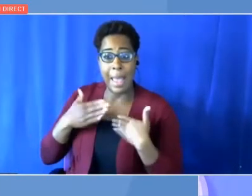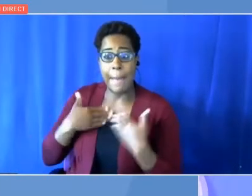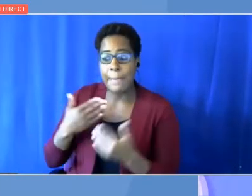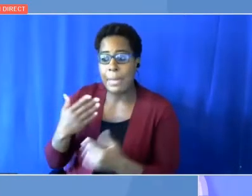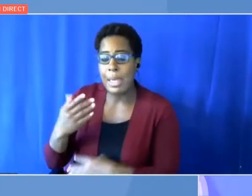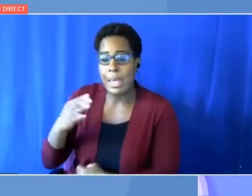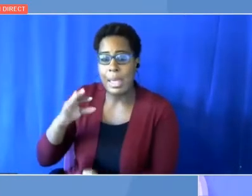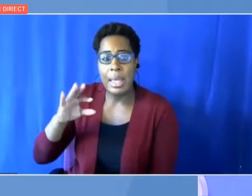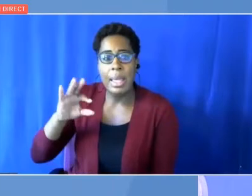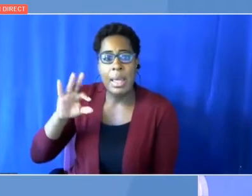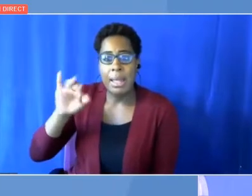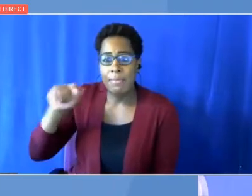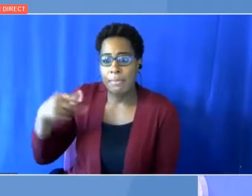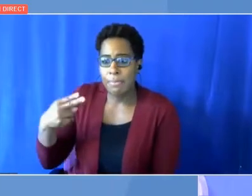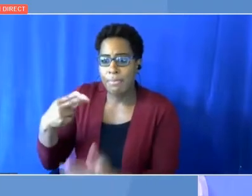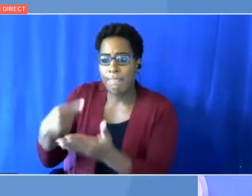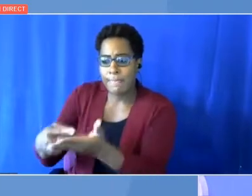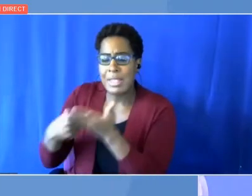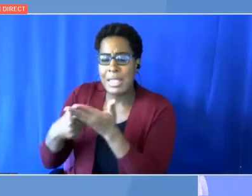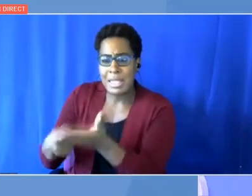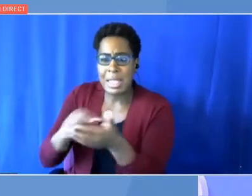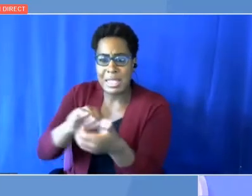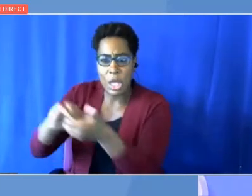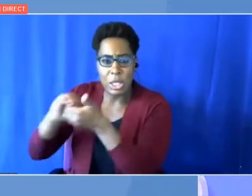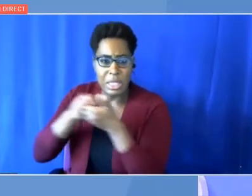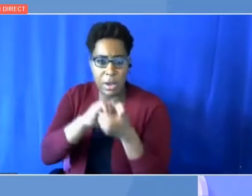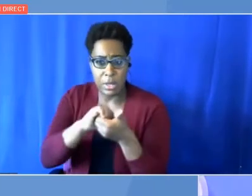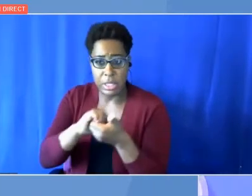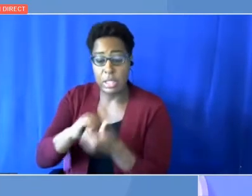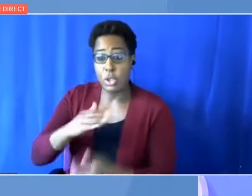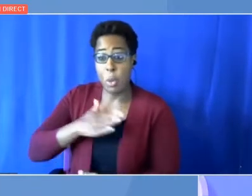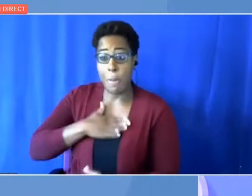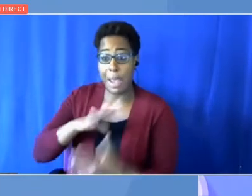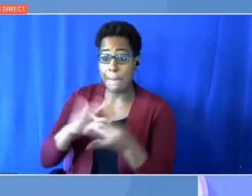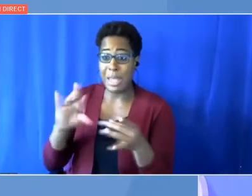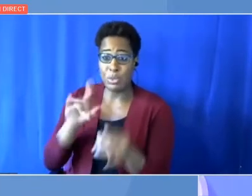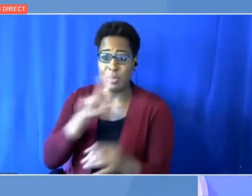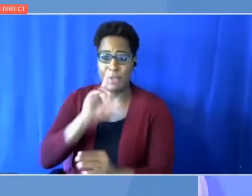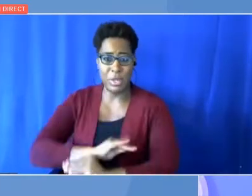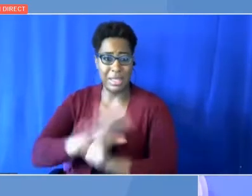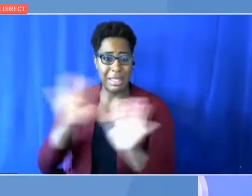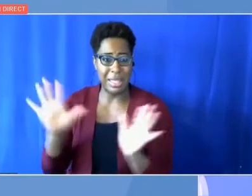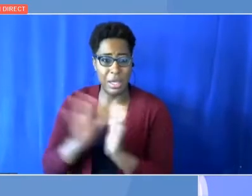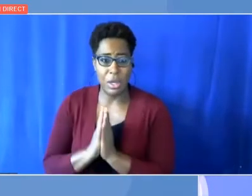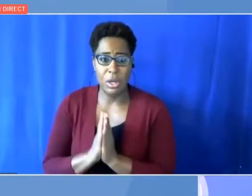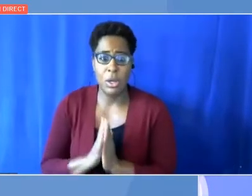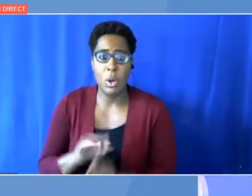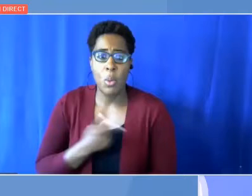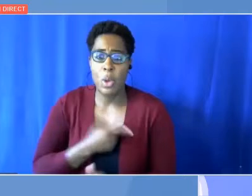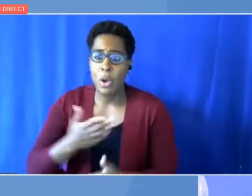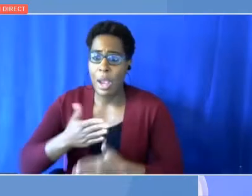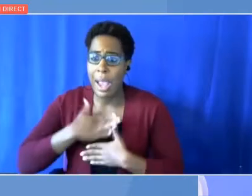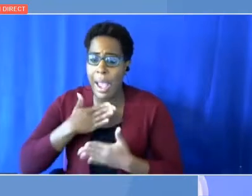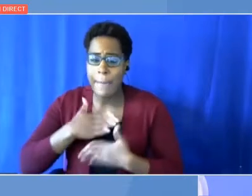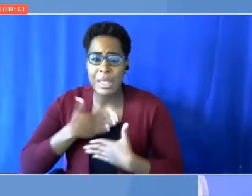my message was very clear. mean, we are happy to power past coal, to stop using,